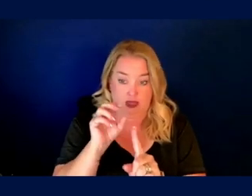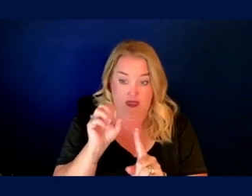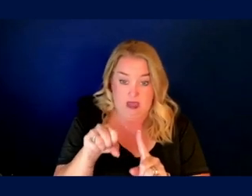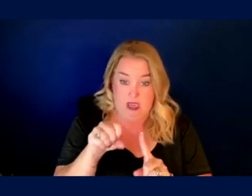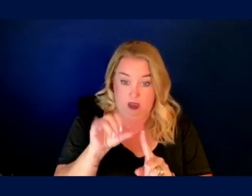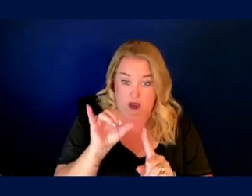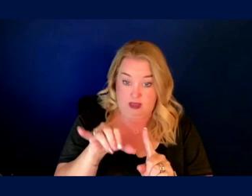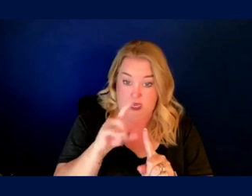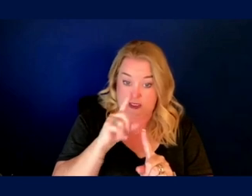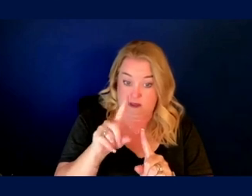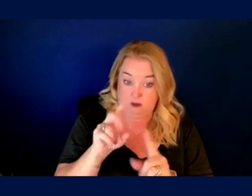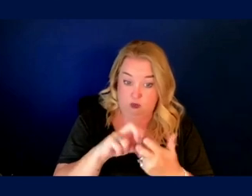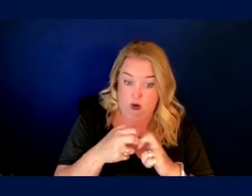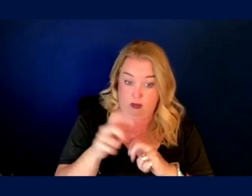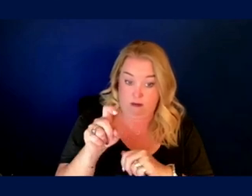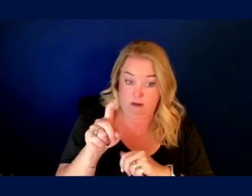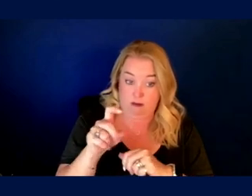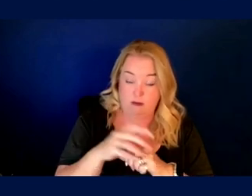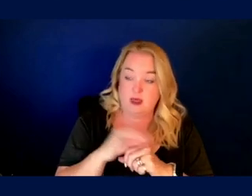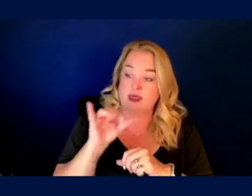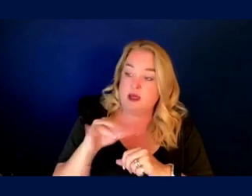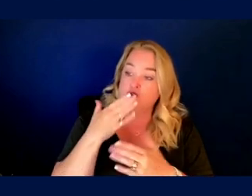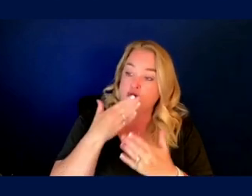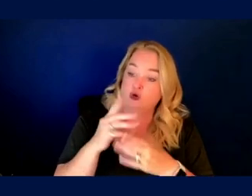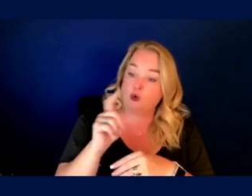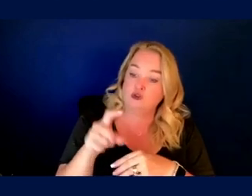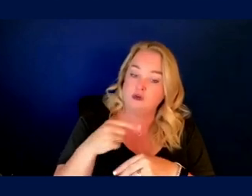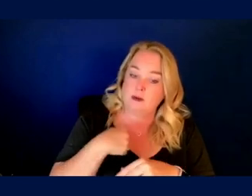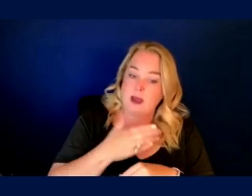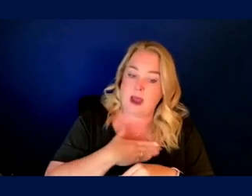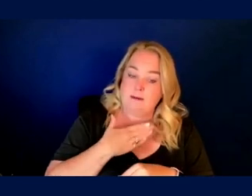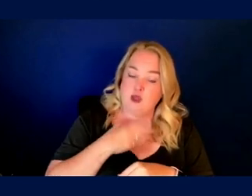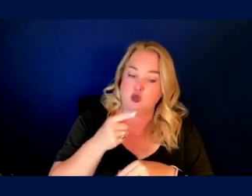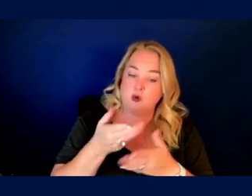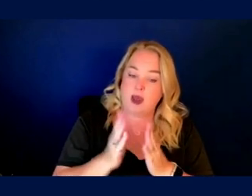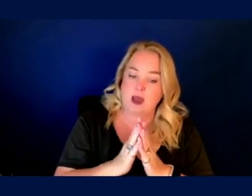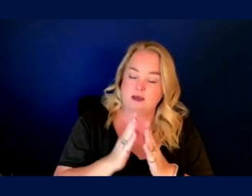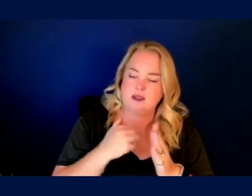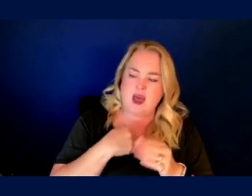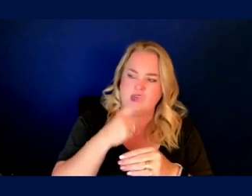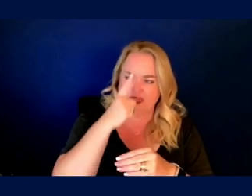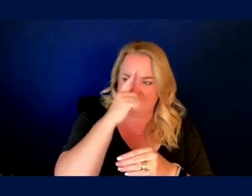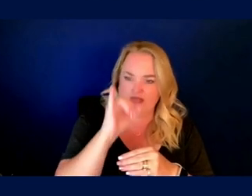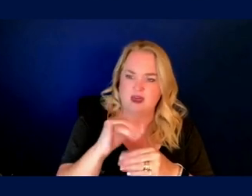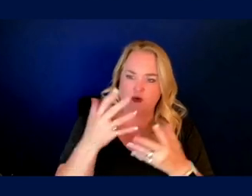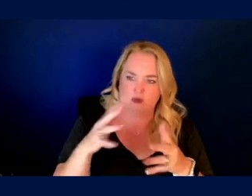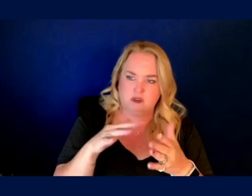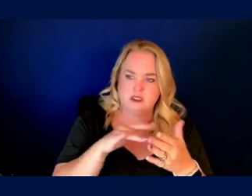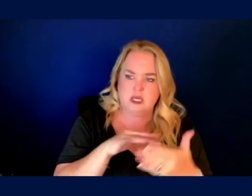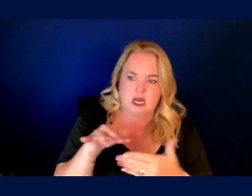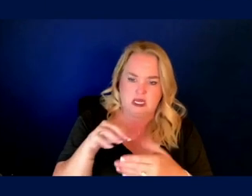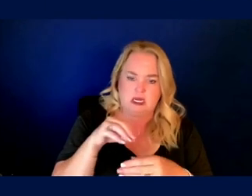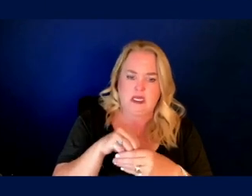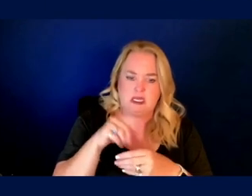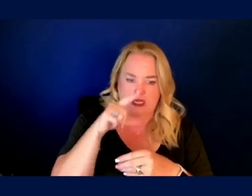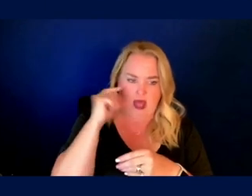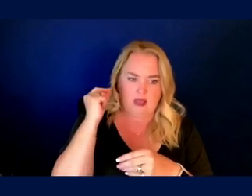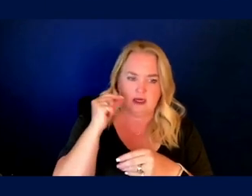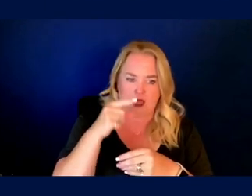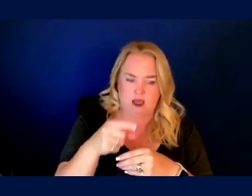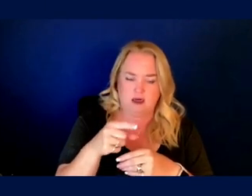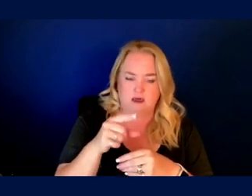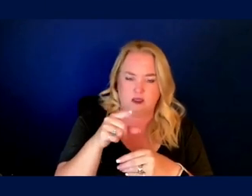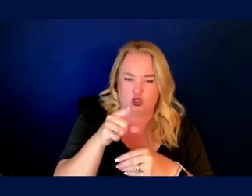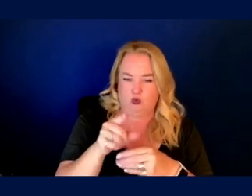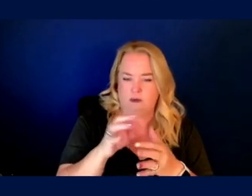a problem? Well, that's a great question. I'm glad you asked. I think that was studied in the Gallaudet 11, uh, to whom you alluded back